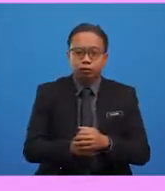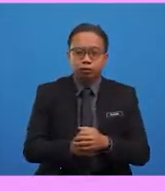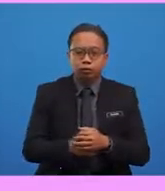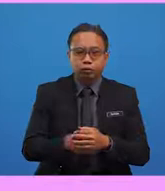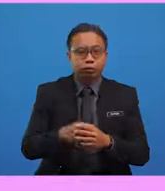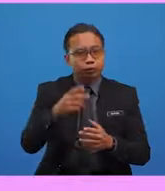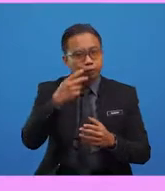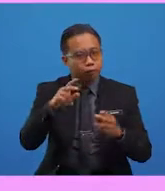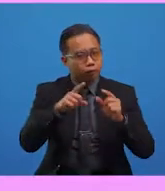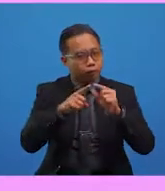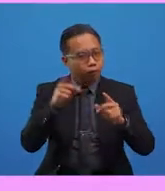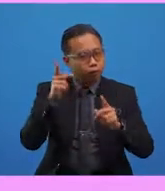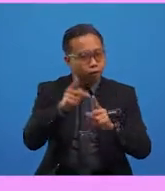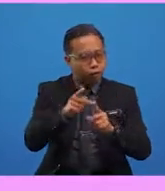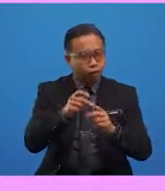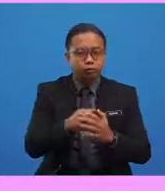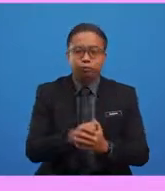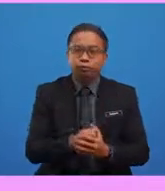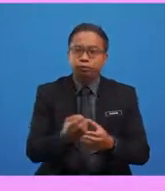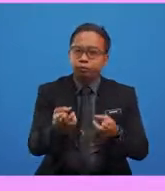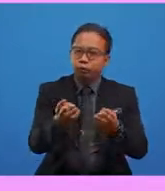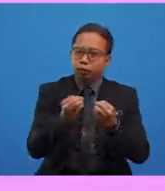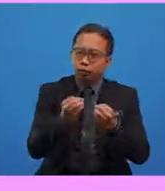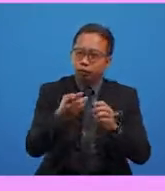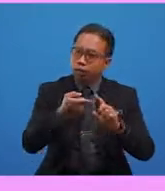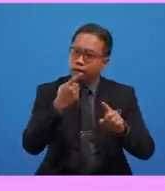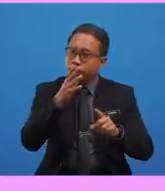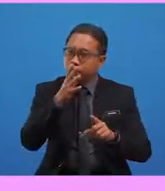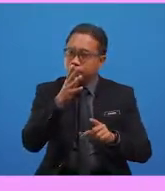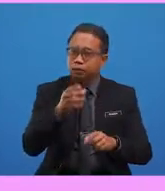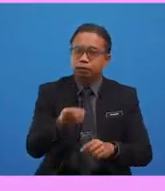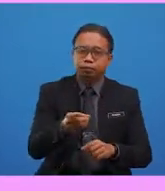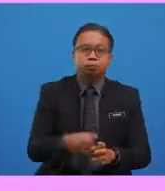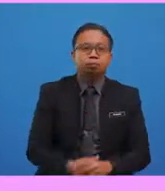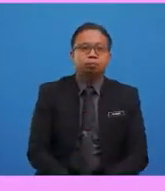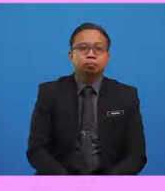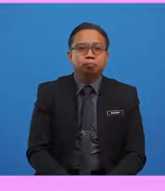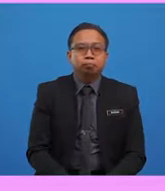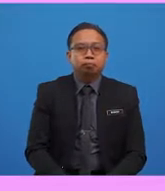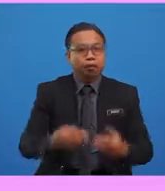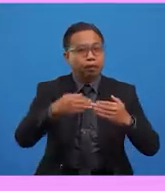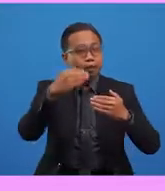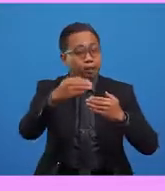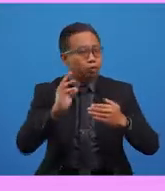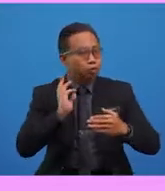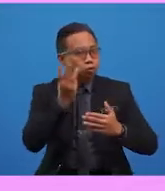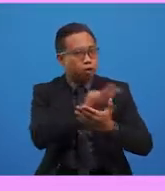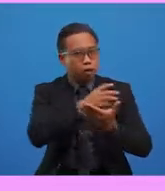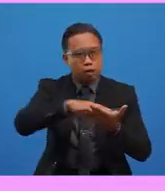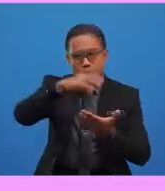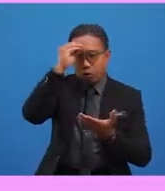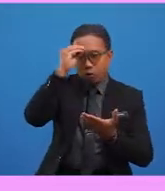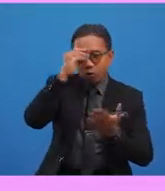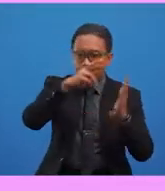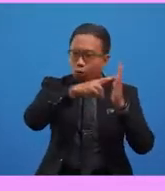towel which Gramwis received from his mother. Next, we are going to learn some